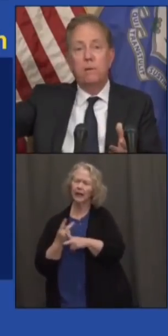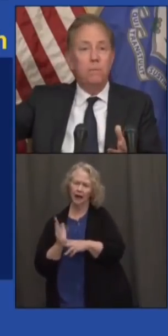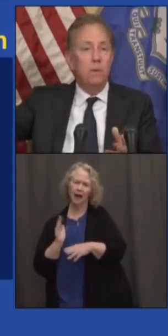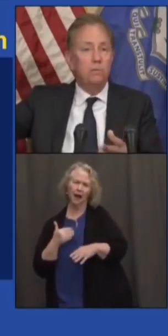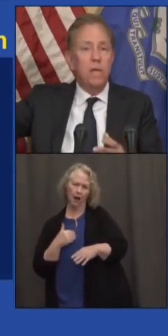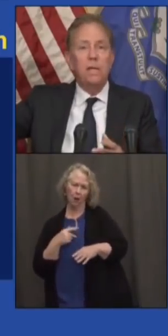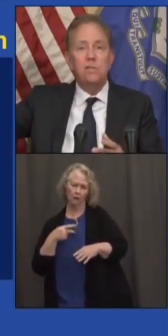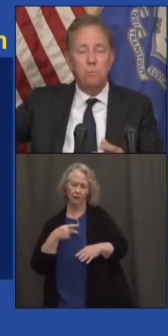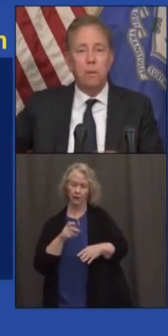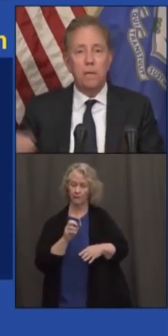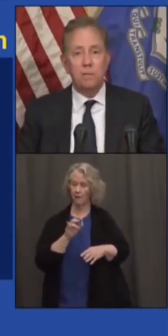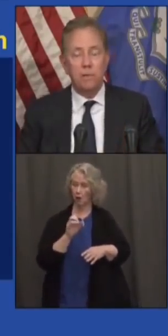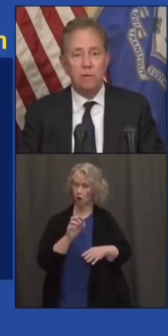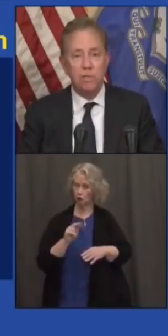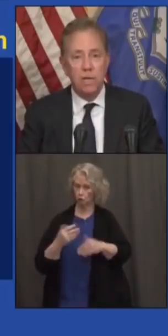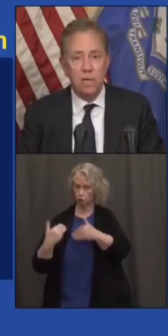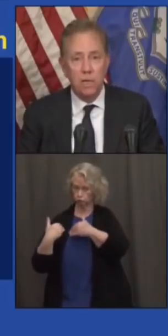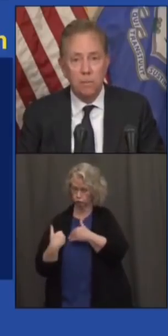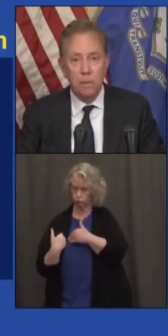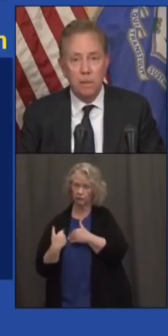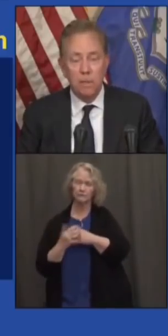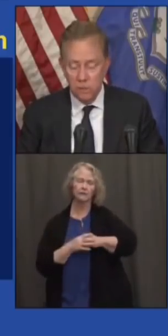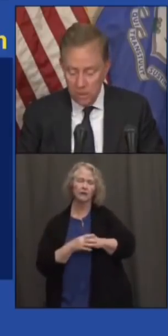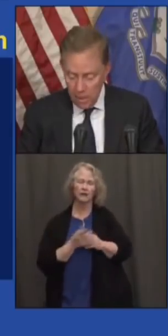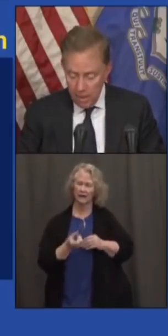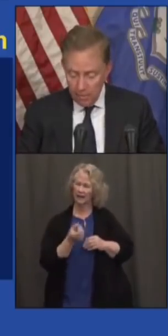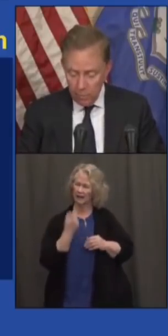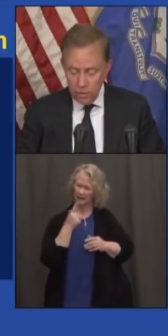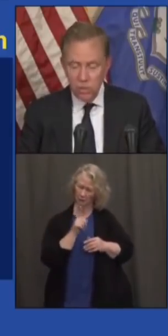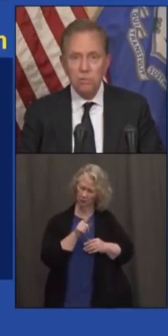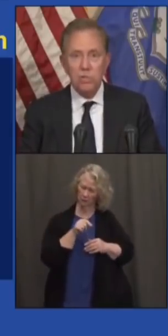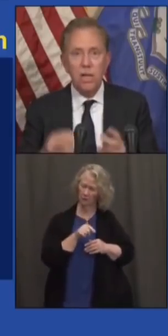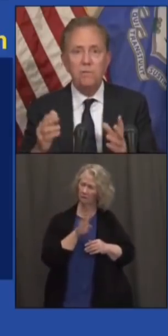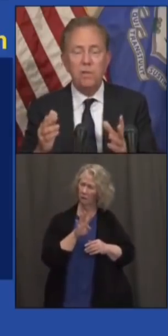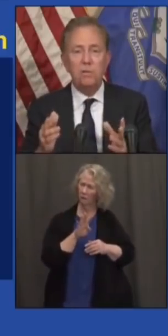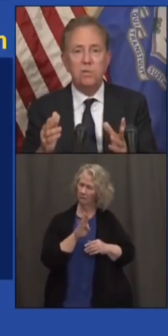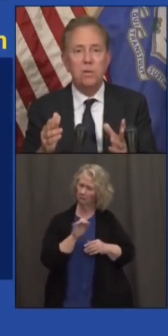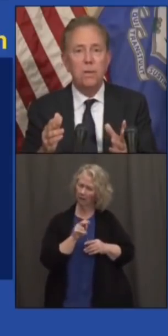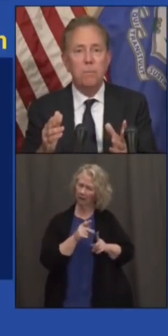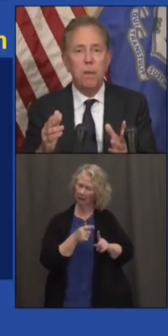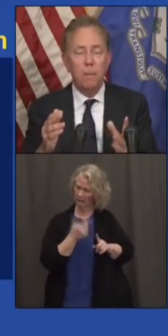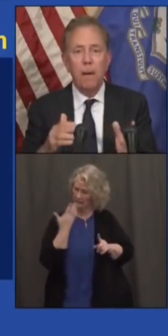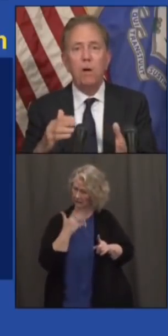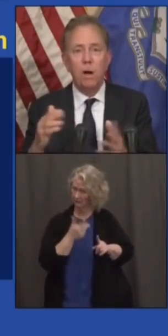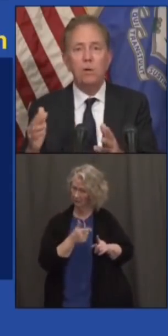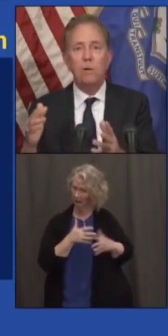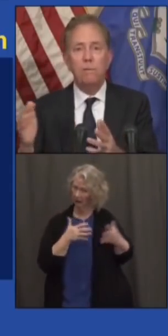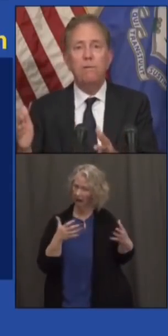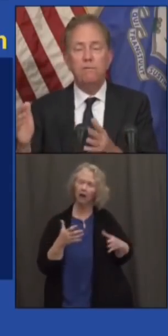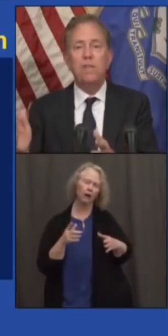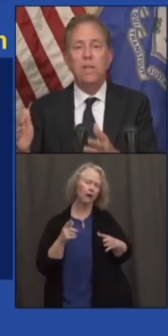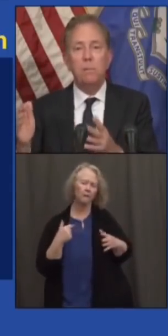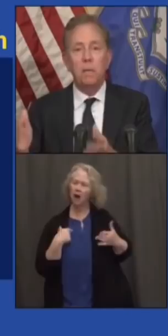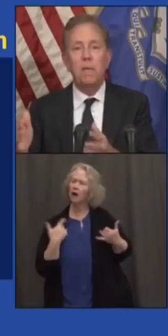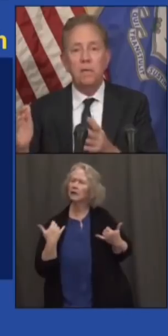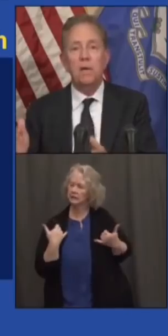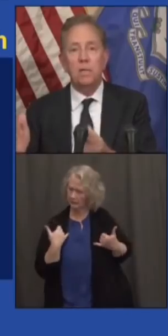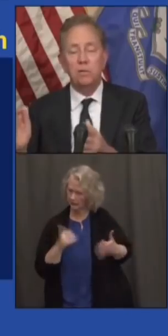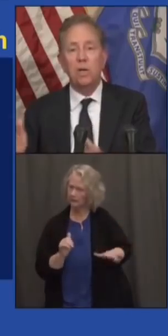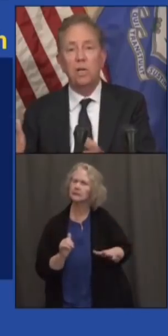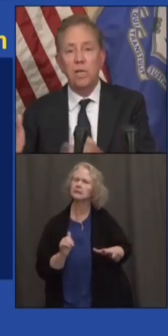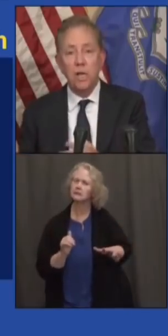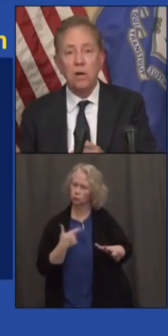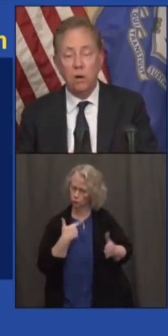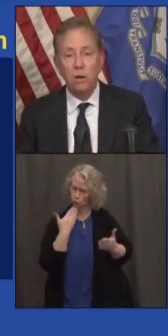Because we have tens of billions of outstanding liabilities. But it still saves us about $115 million